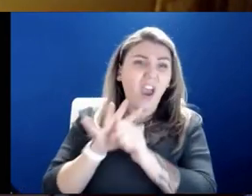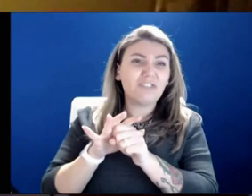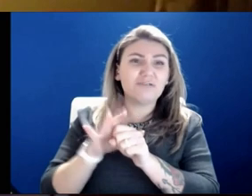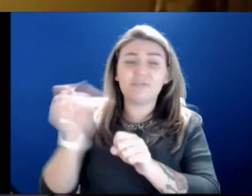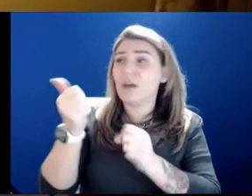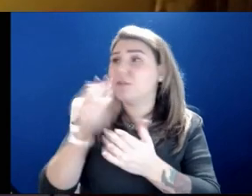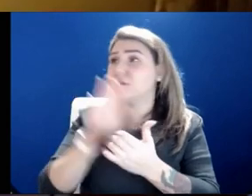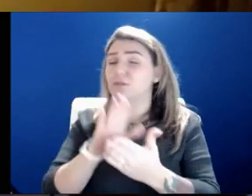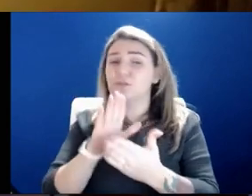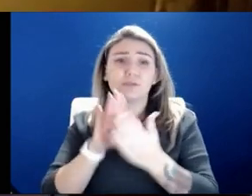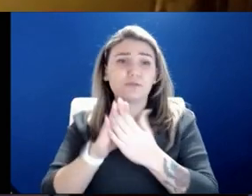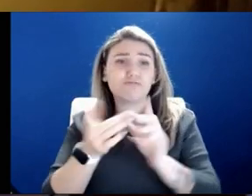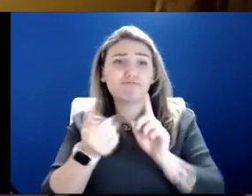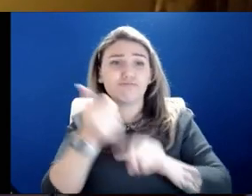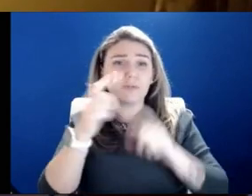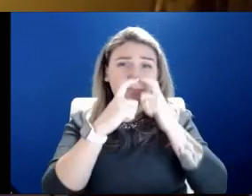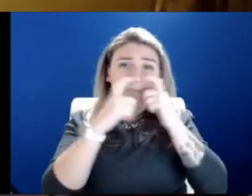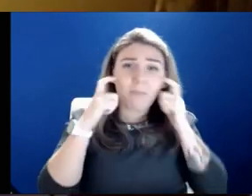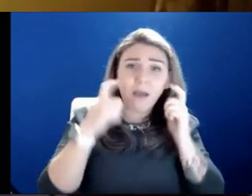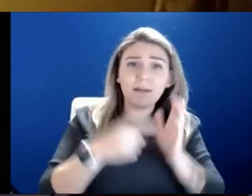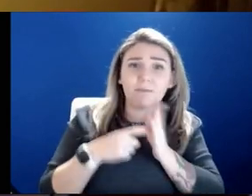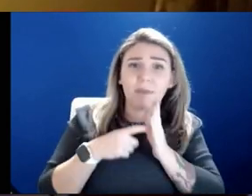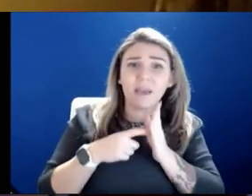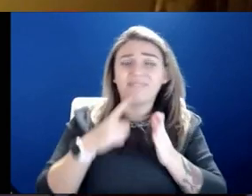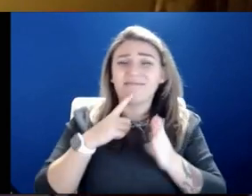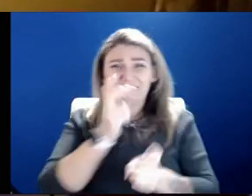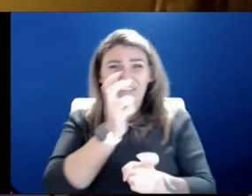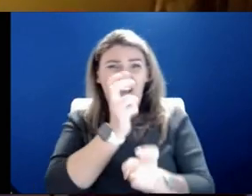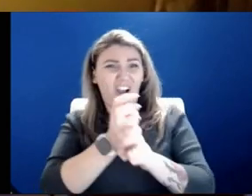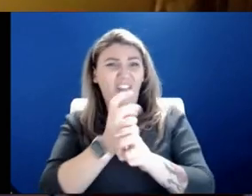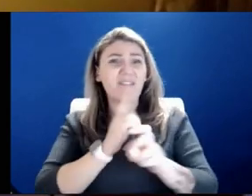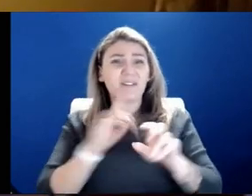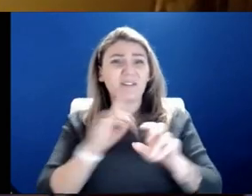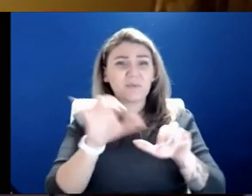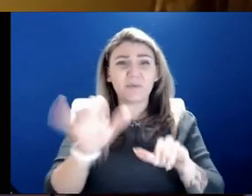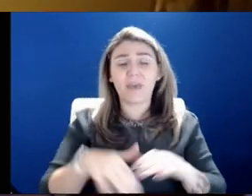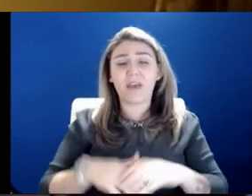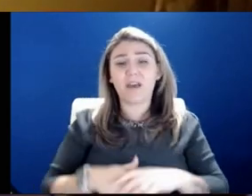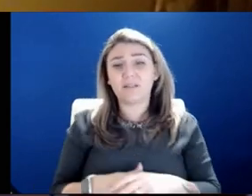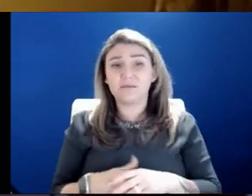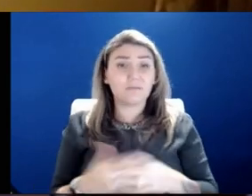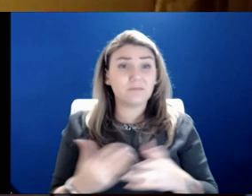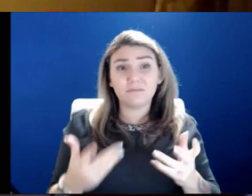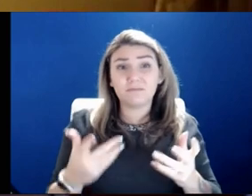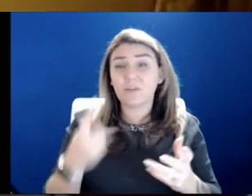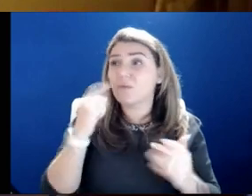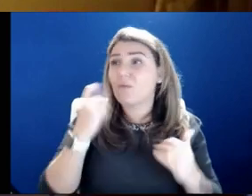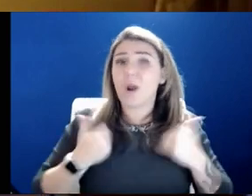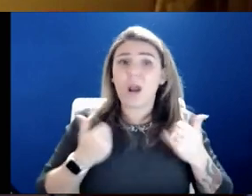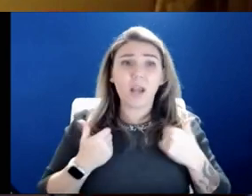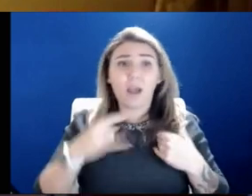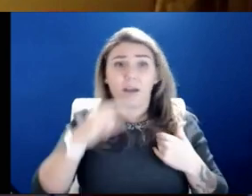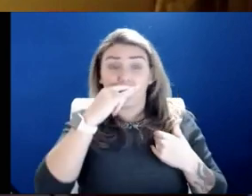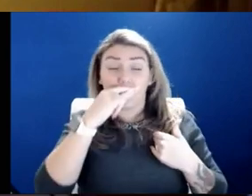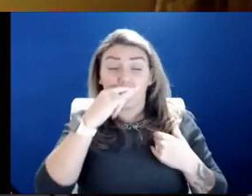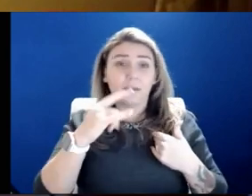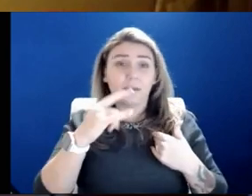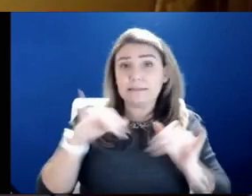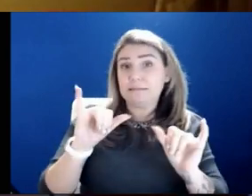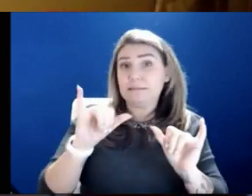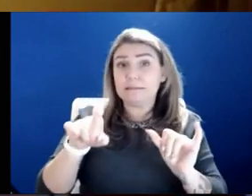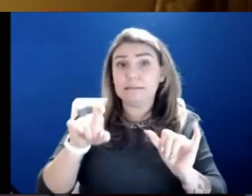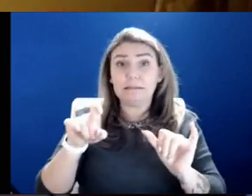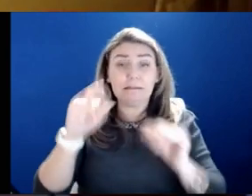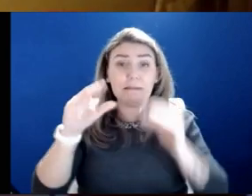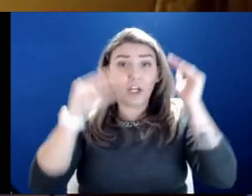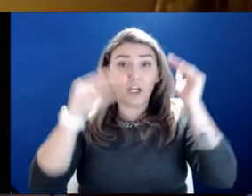have removed mask debt mandates, make it hard for them to be able to do that for, you know, younger children that still need adult supervision?